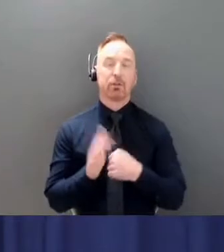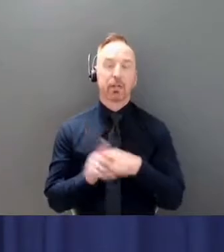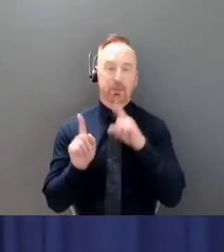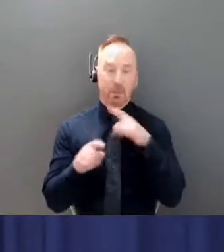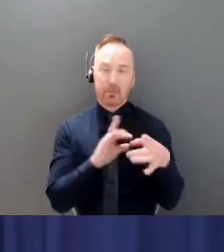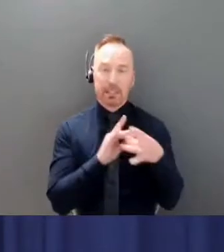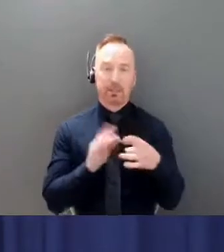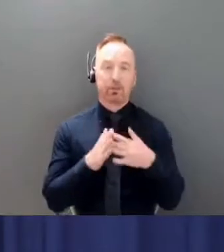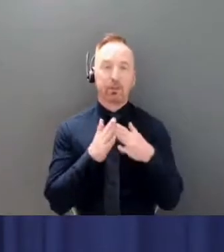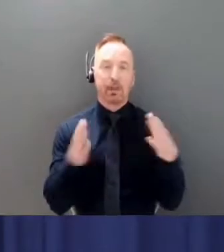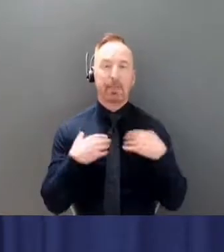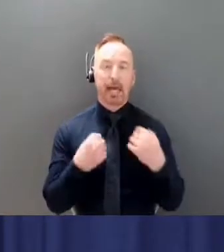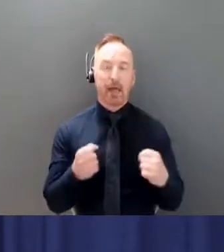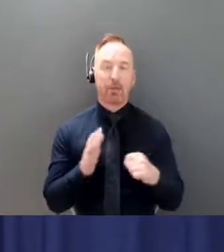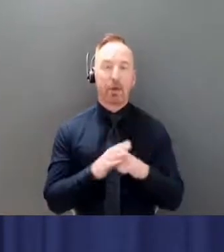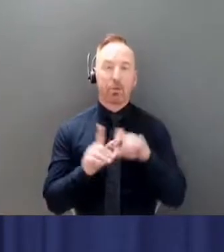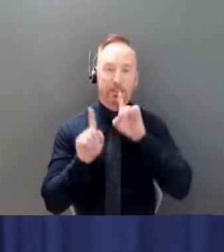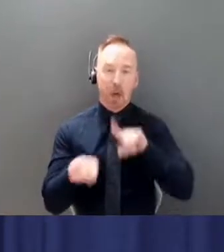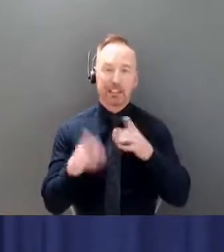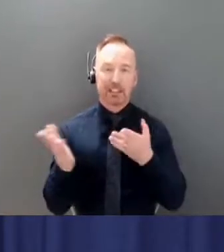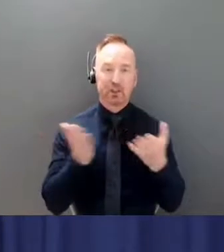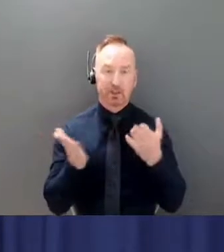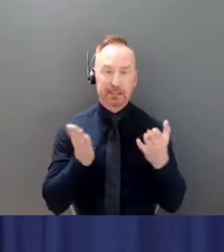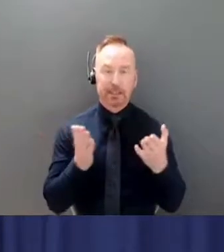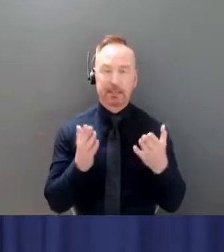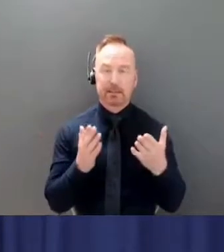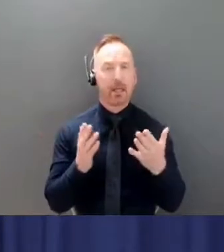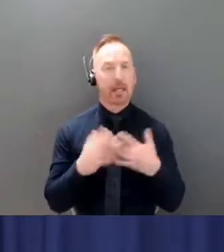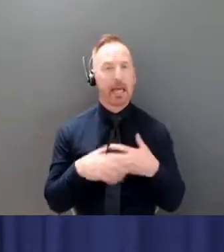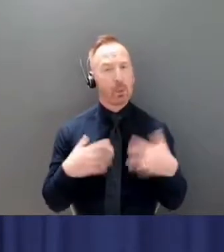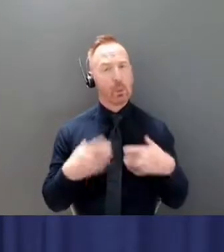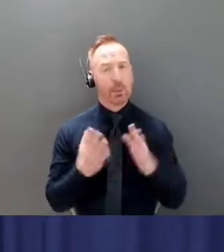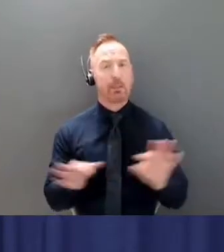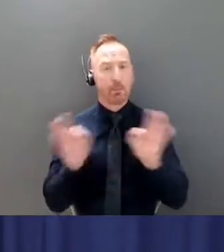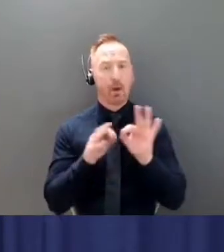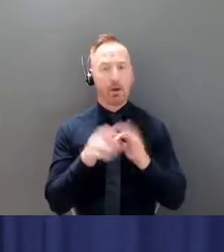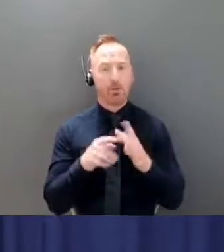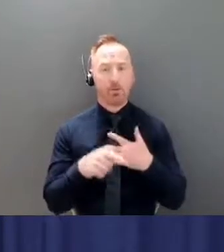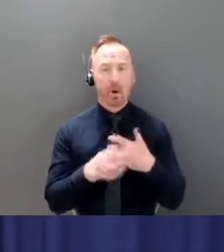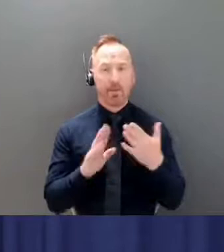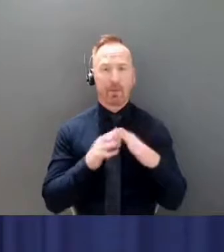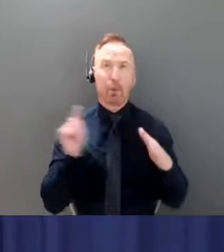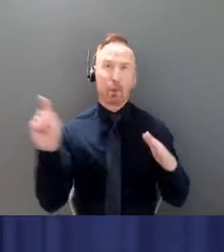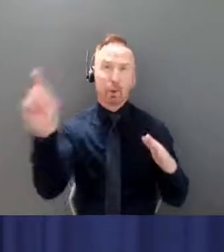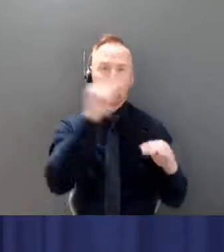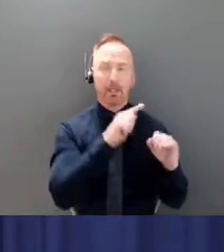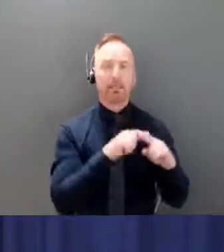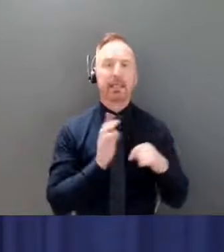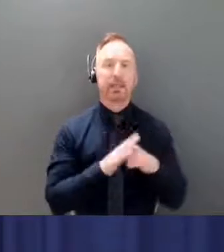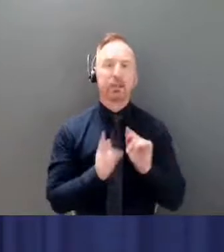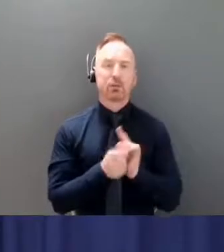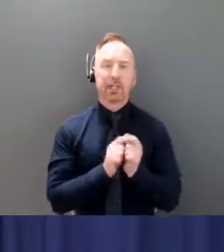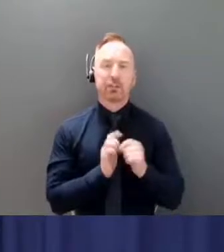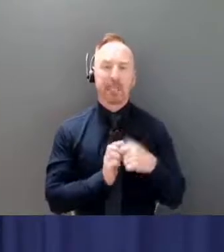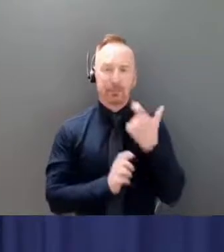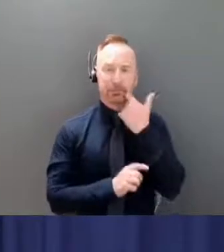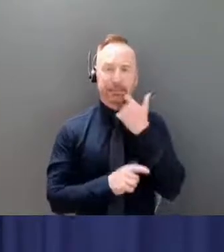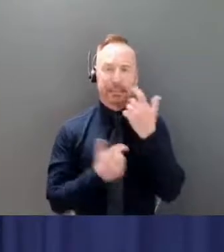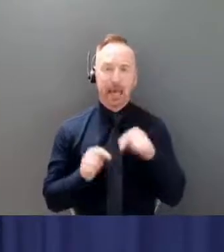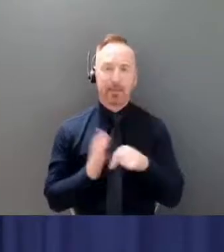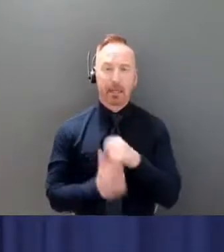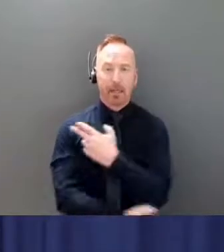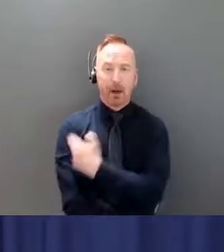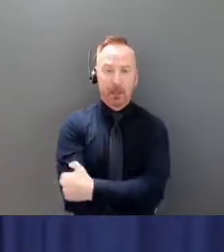responses are incredibly important for our communities. The changes that have been made recently at the hospital are limited.